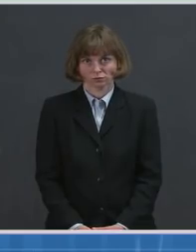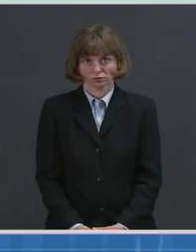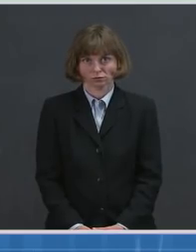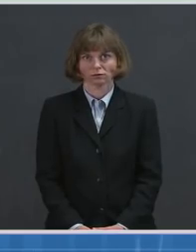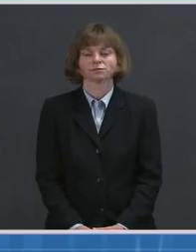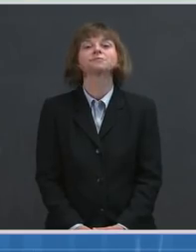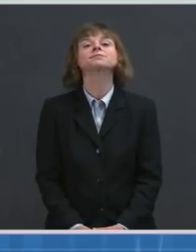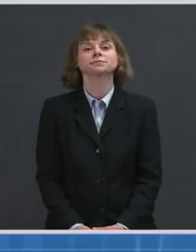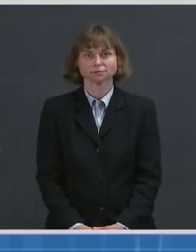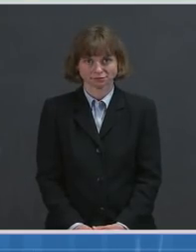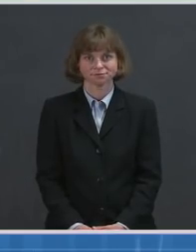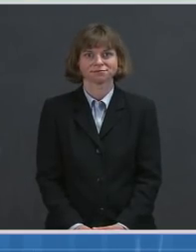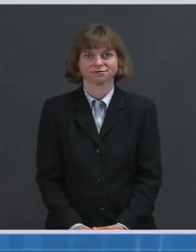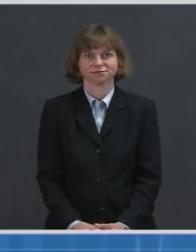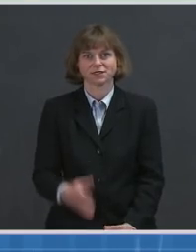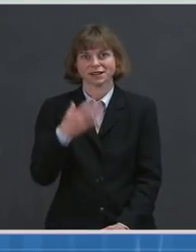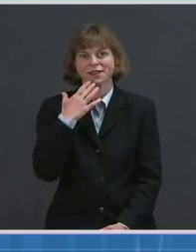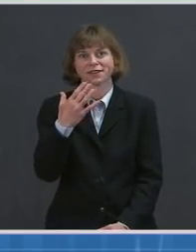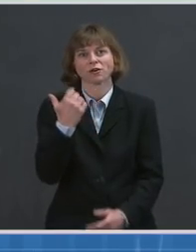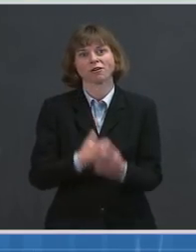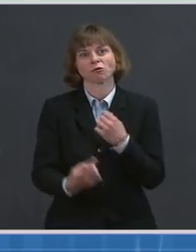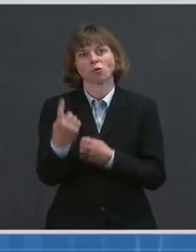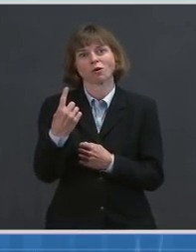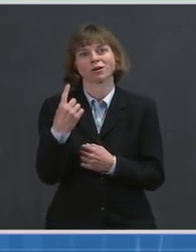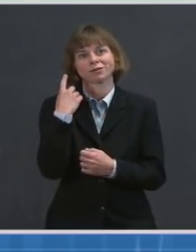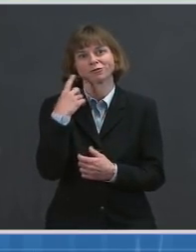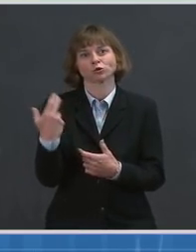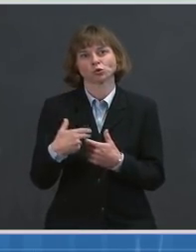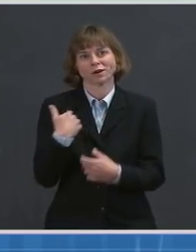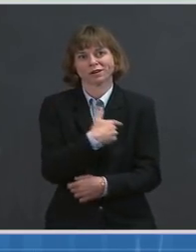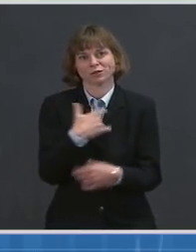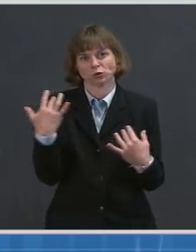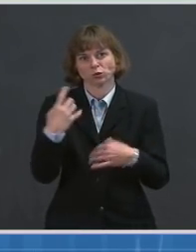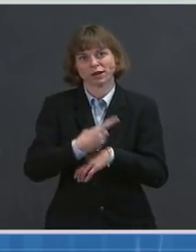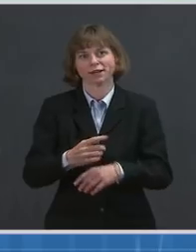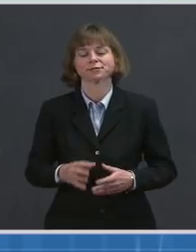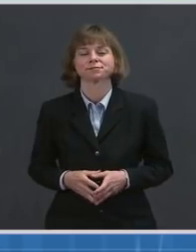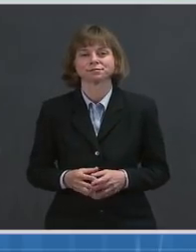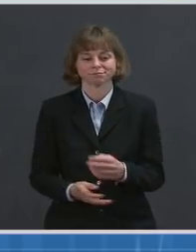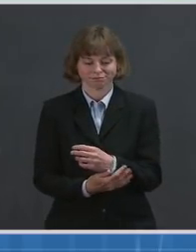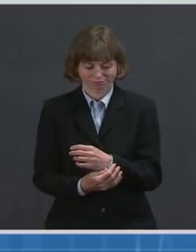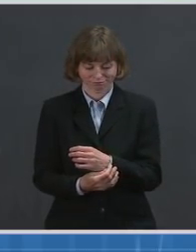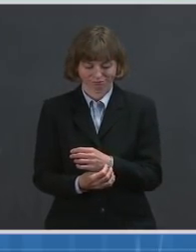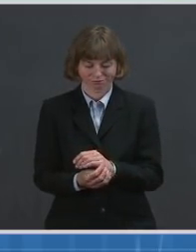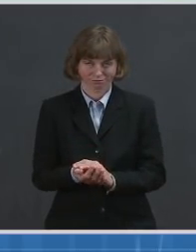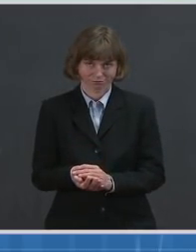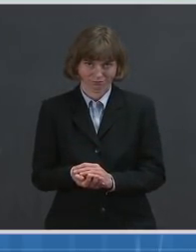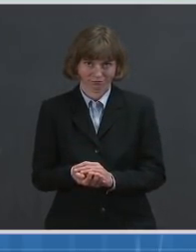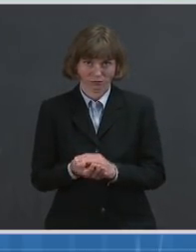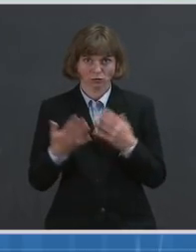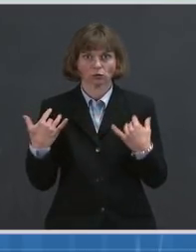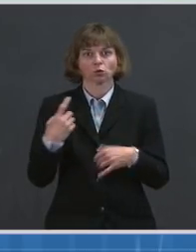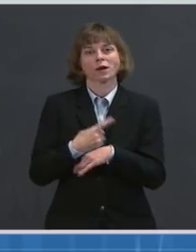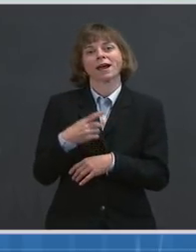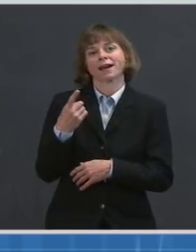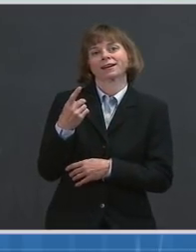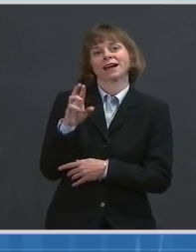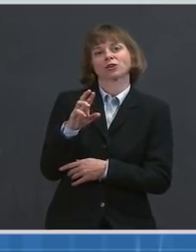Dr. Thank you, everybody, for joining us today. Today, we will get a state of the pandemic update from Dr. Walensky.